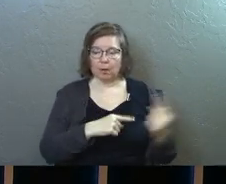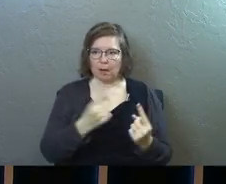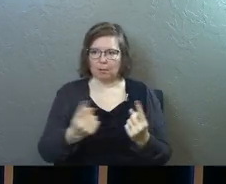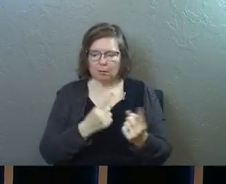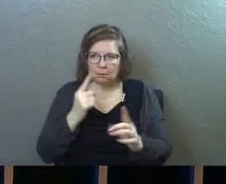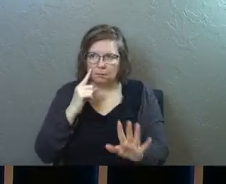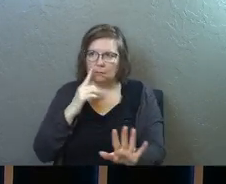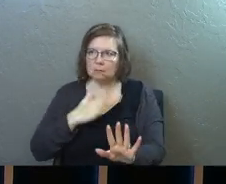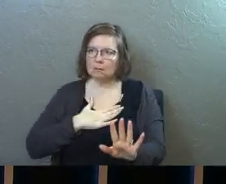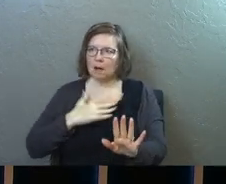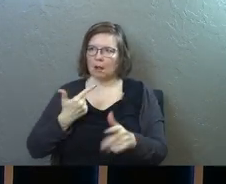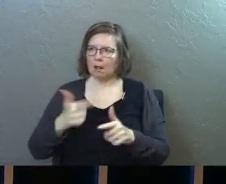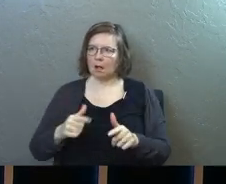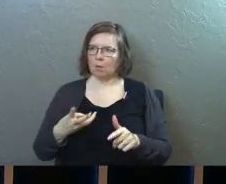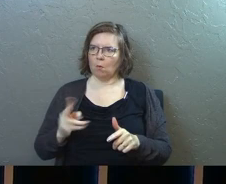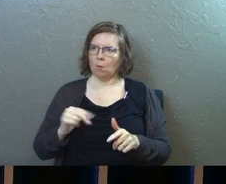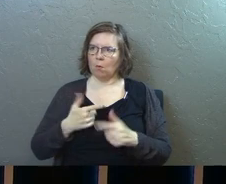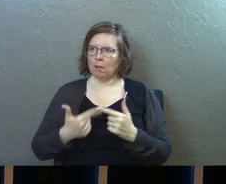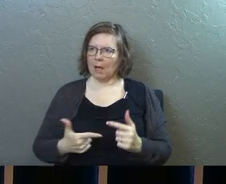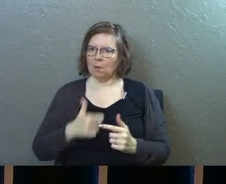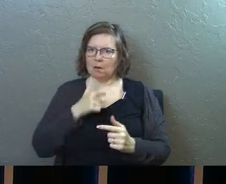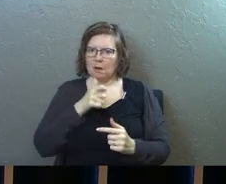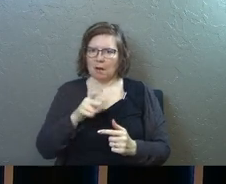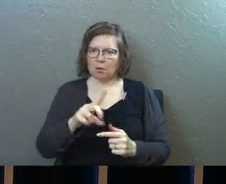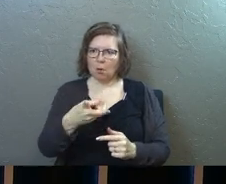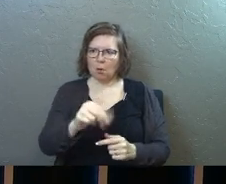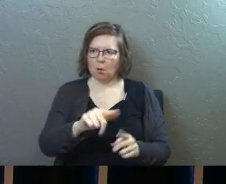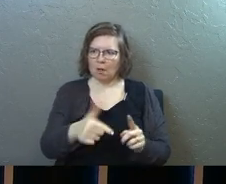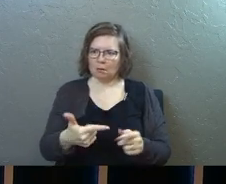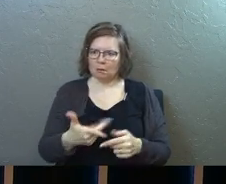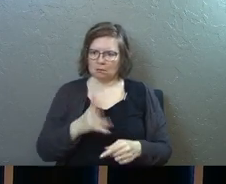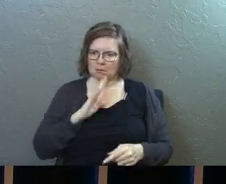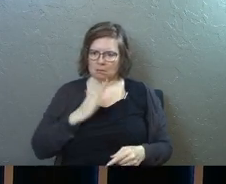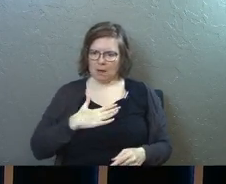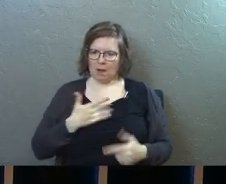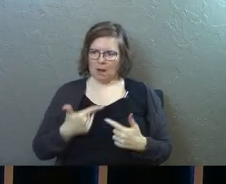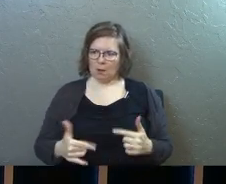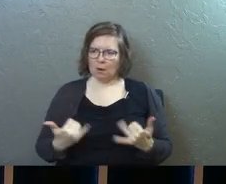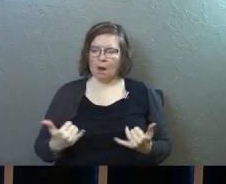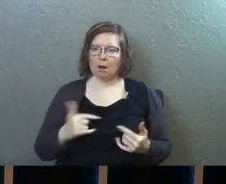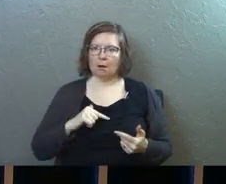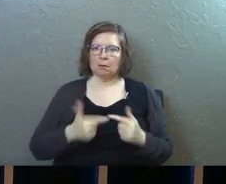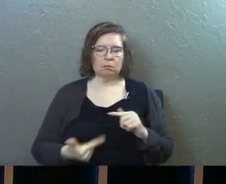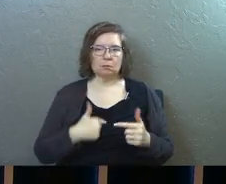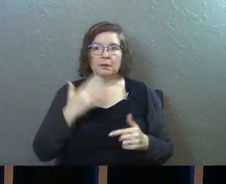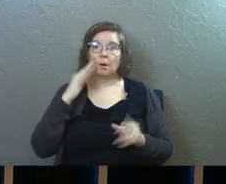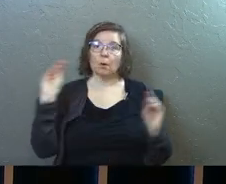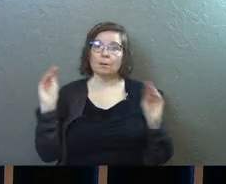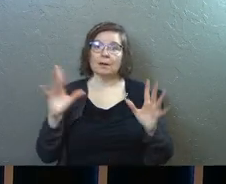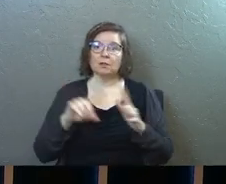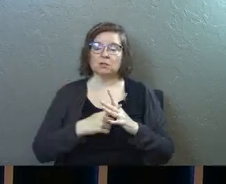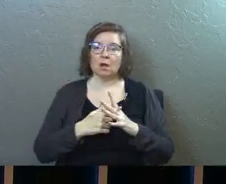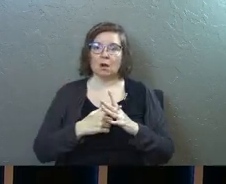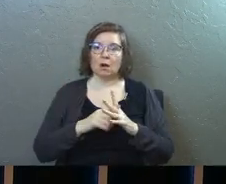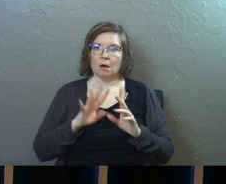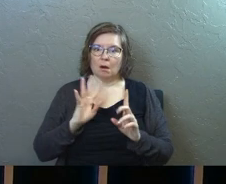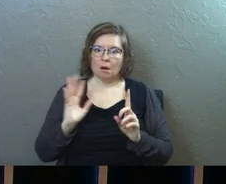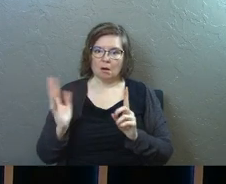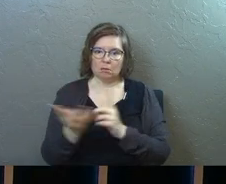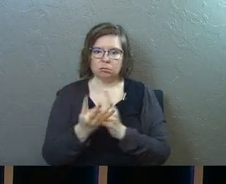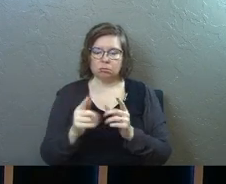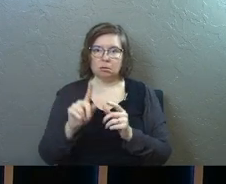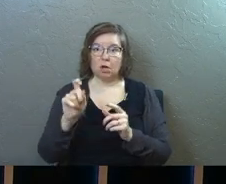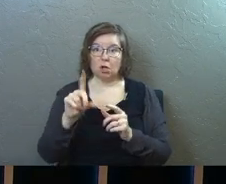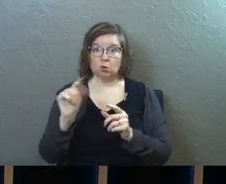all these other languages are hearing their native language being spoken to them, praising God. They know it's a miracle. And they start to surround these